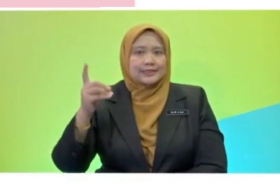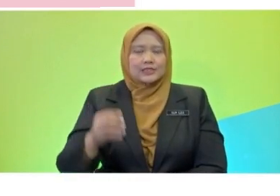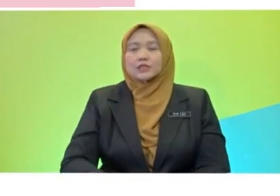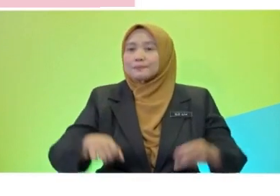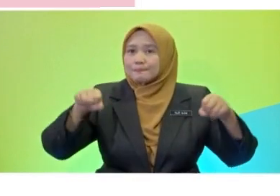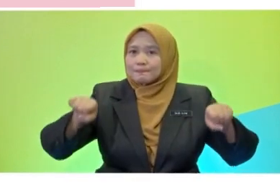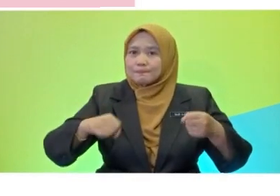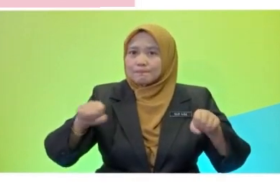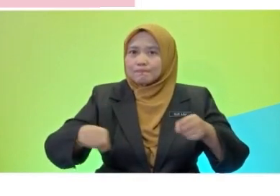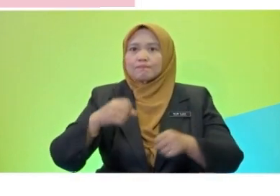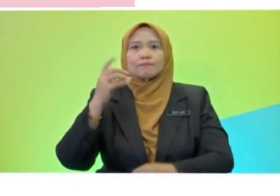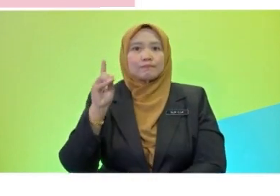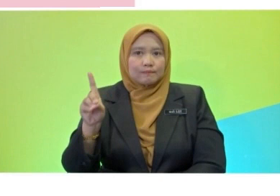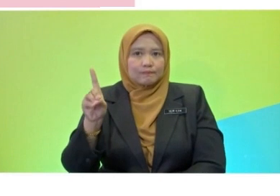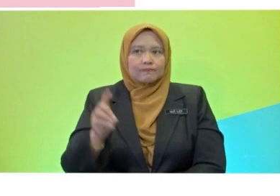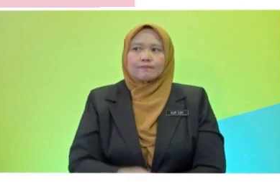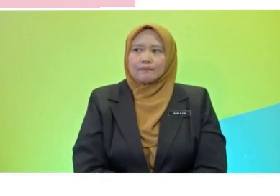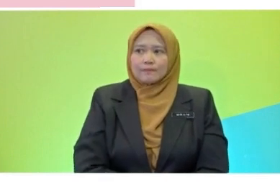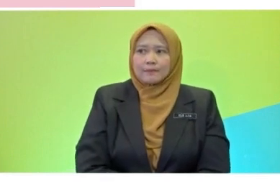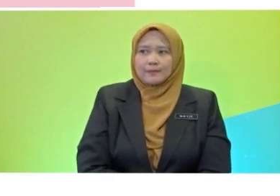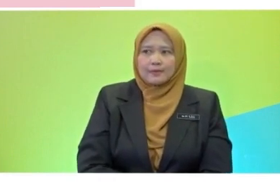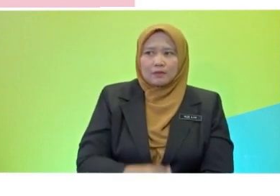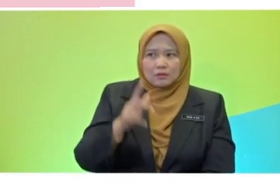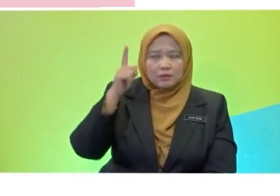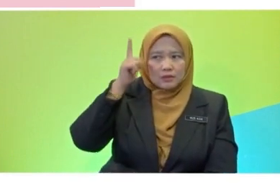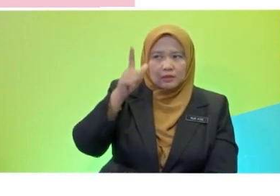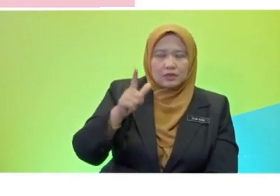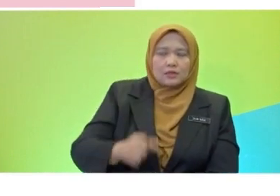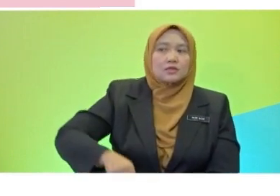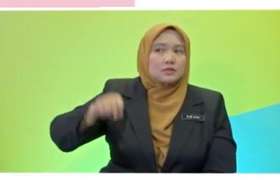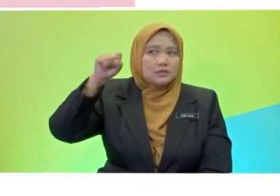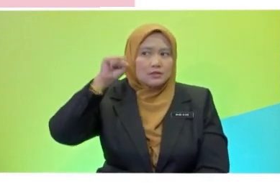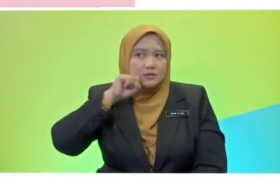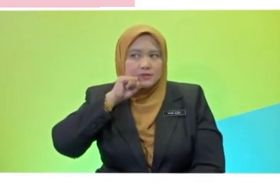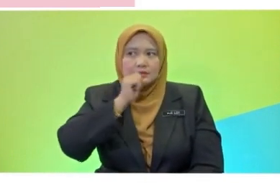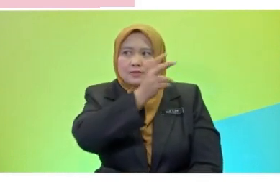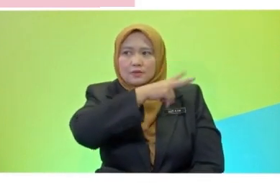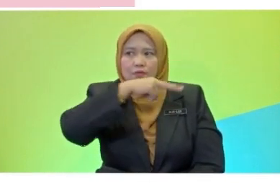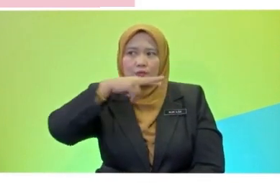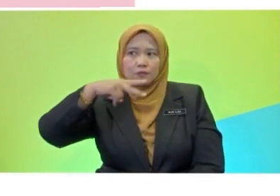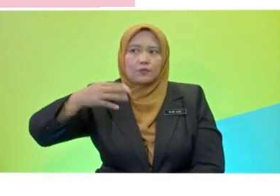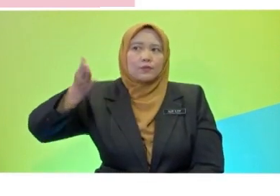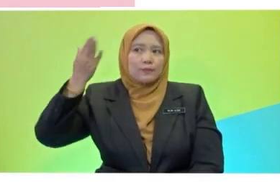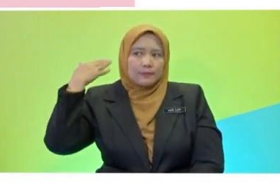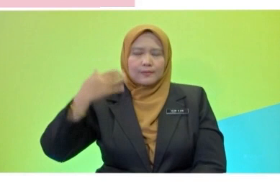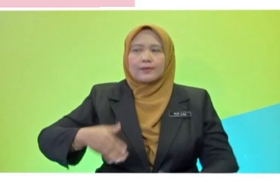sentence. Sarah swam happily in the swimming pool on last holiday.